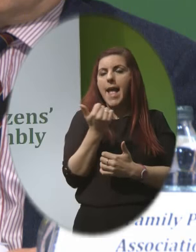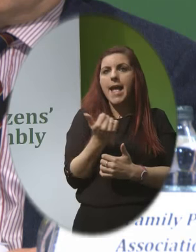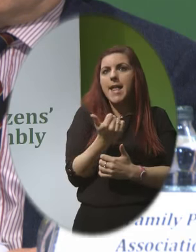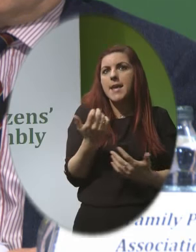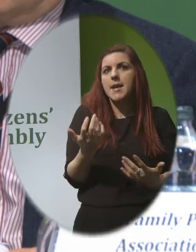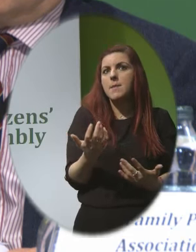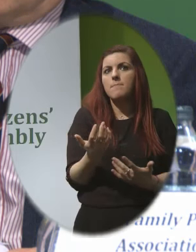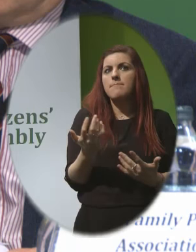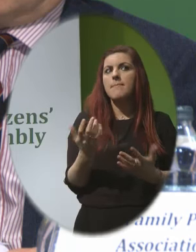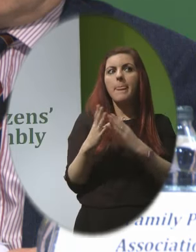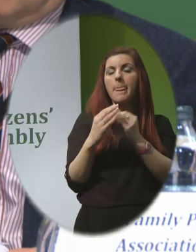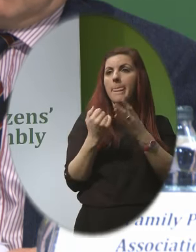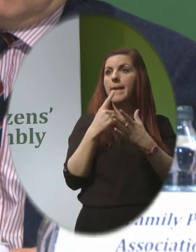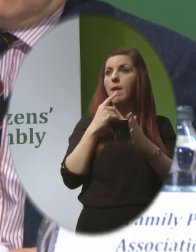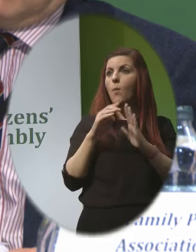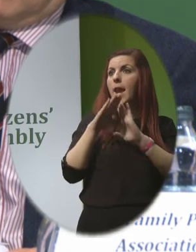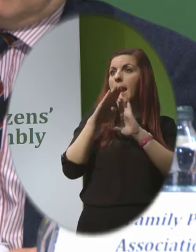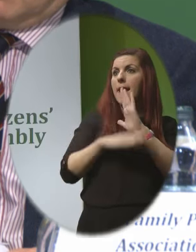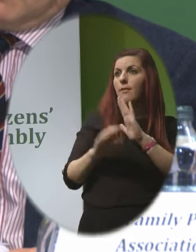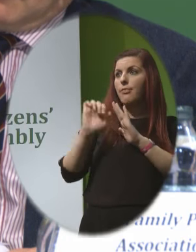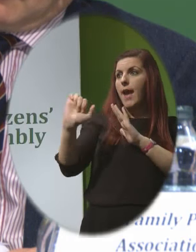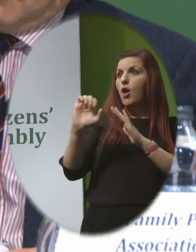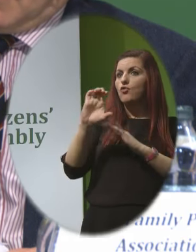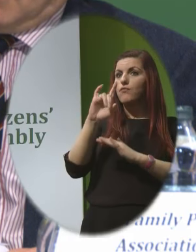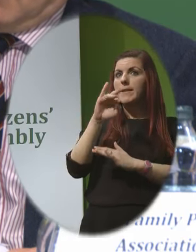that would lessen their credibility